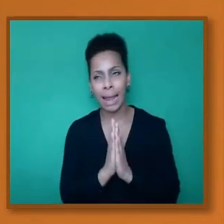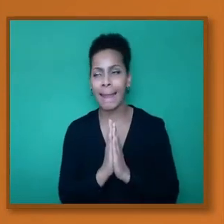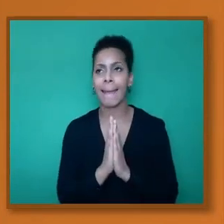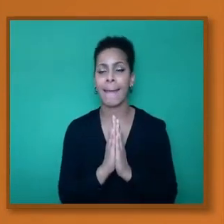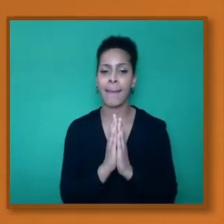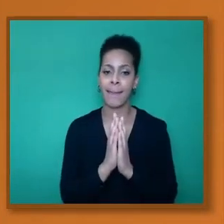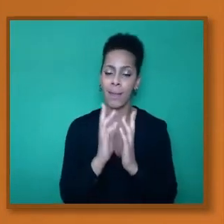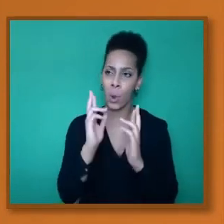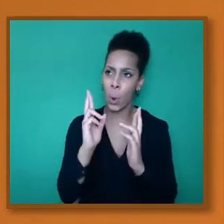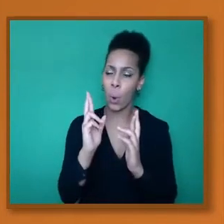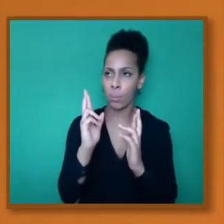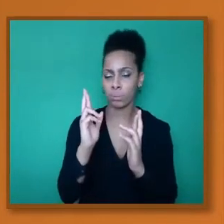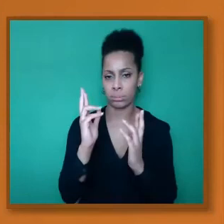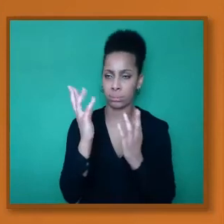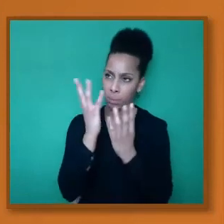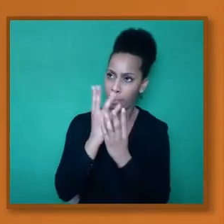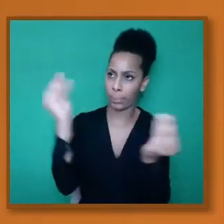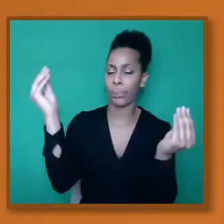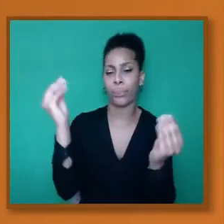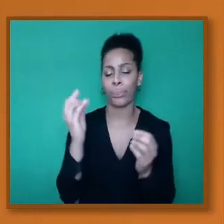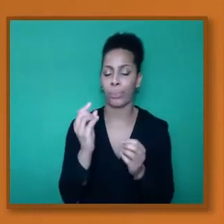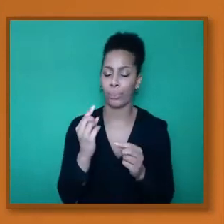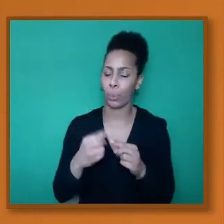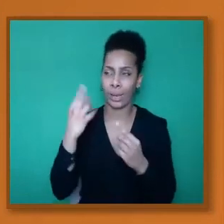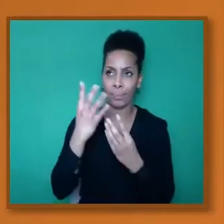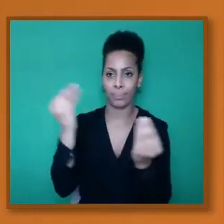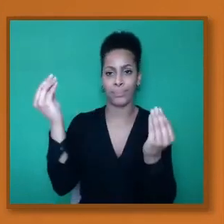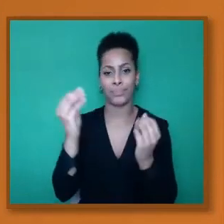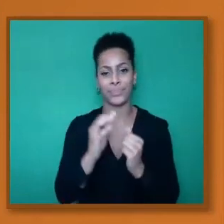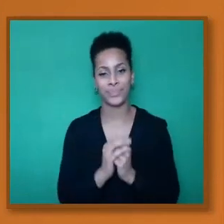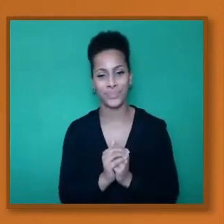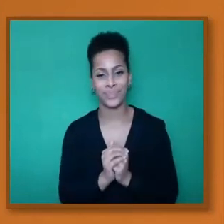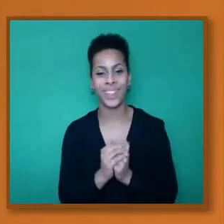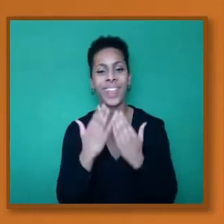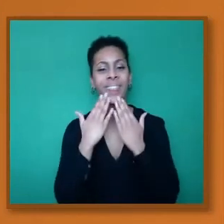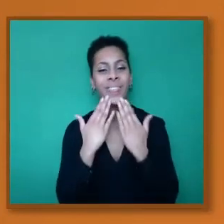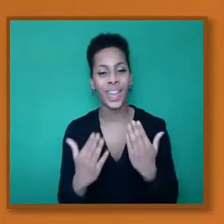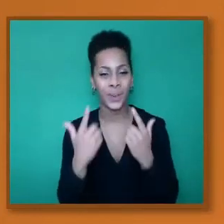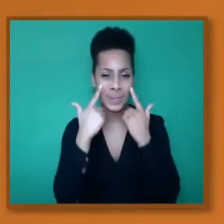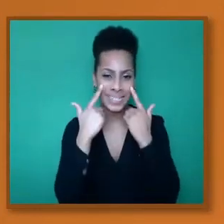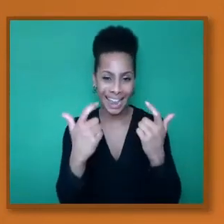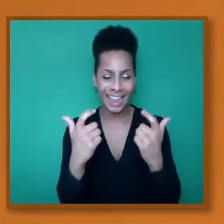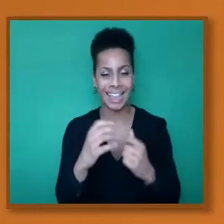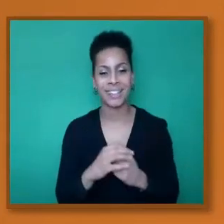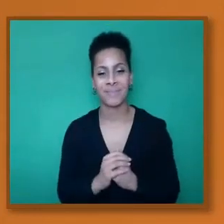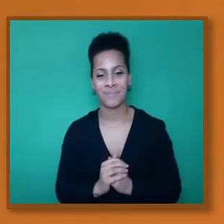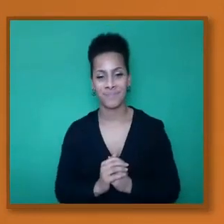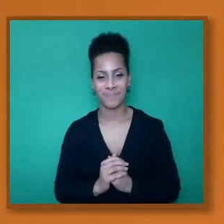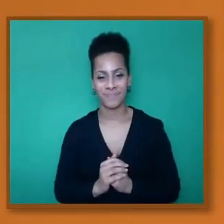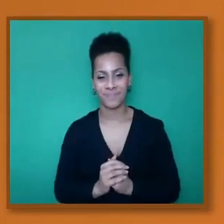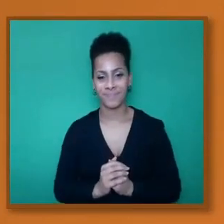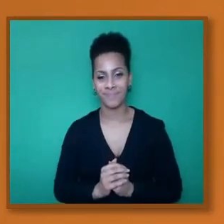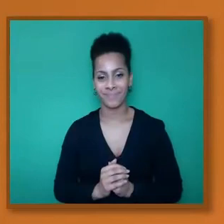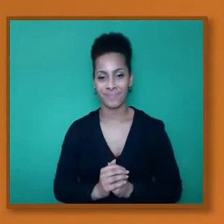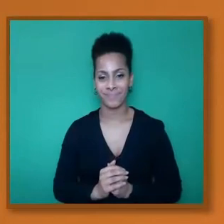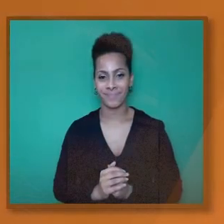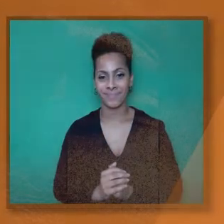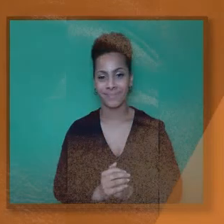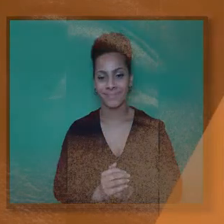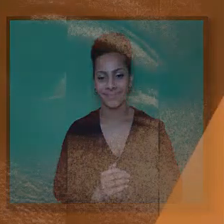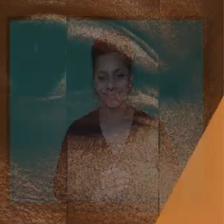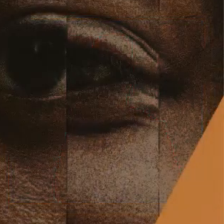quickly as possible thank you all very much thank you take care thanks bye bye bye bye